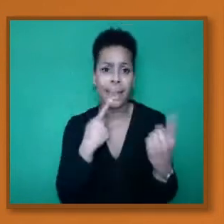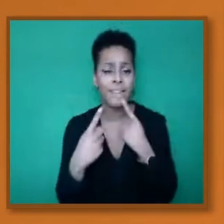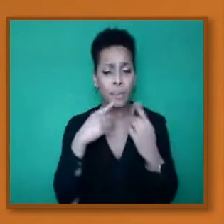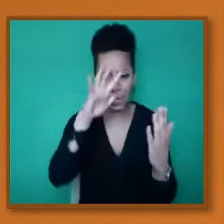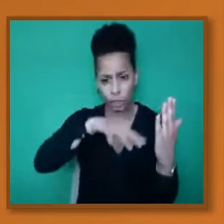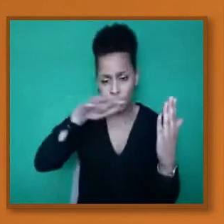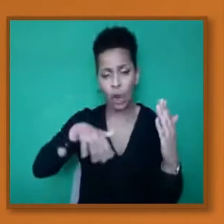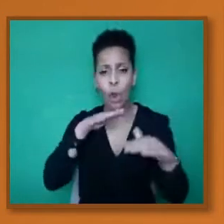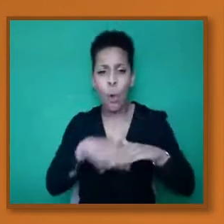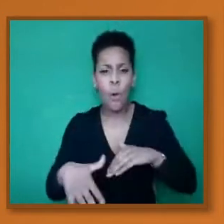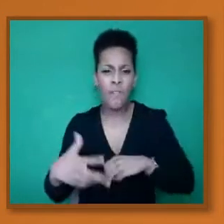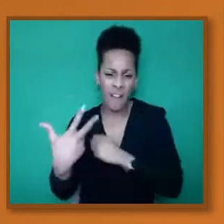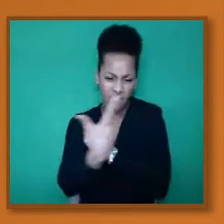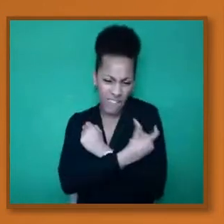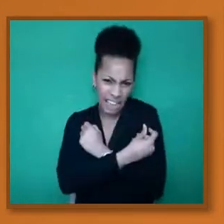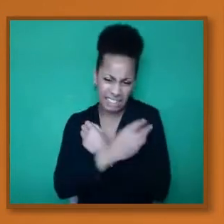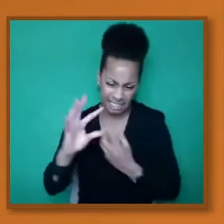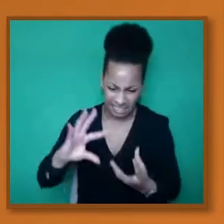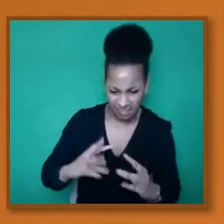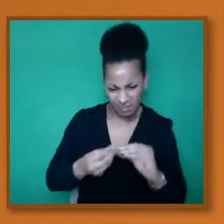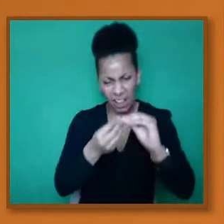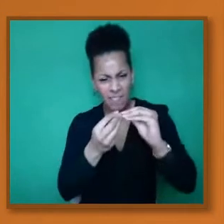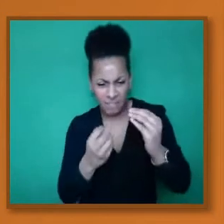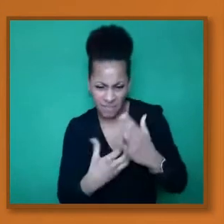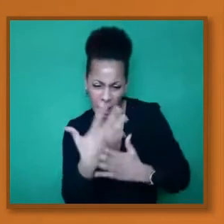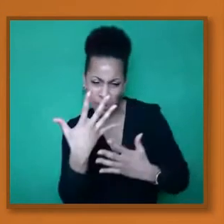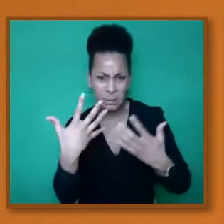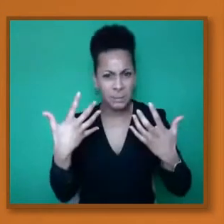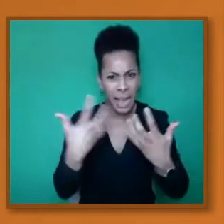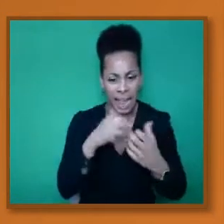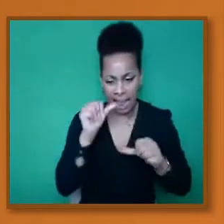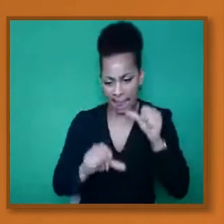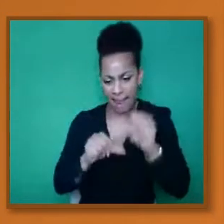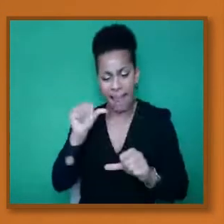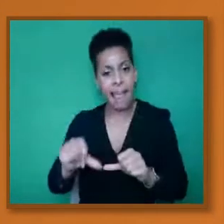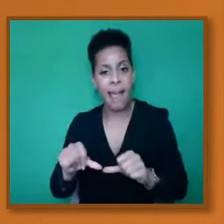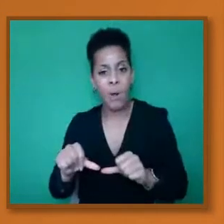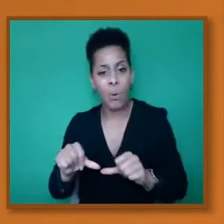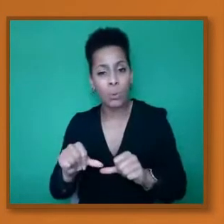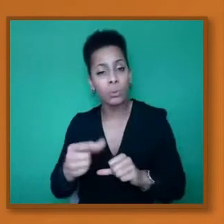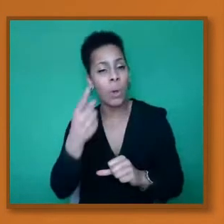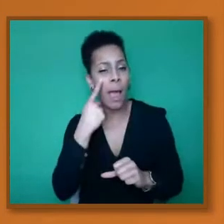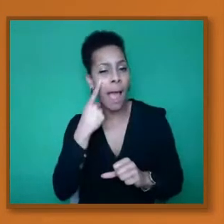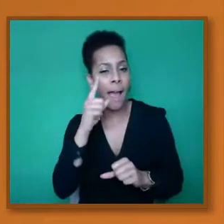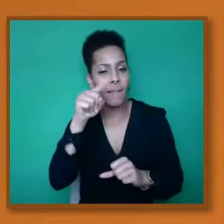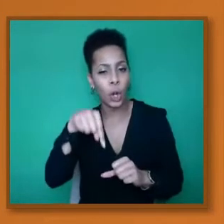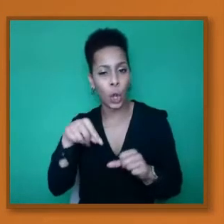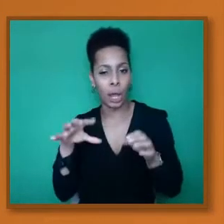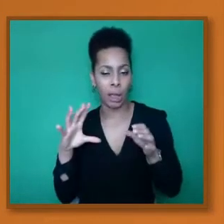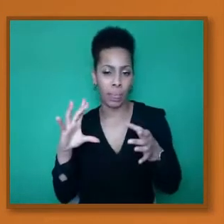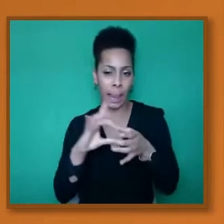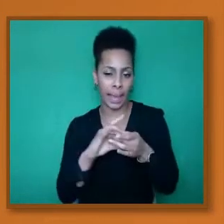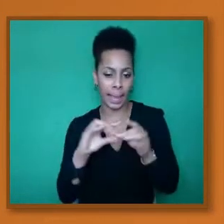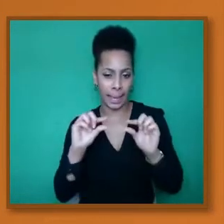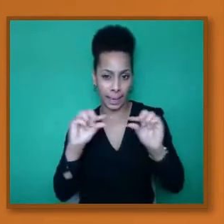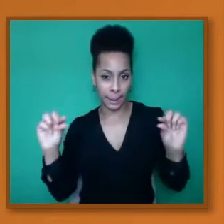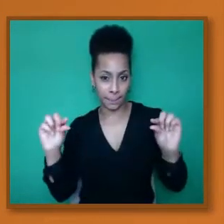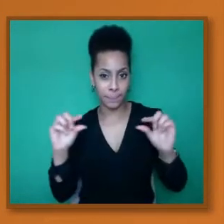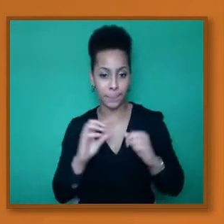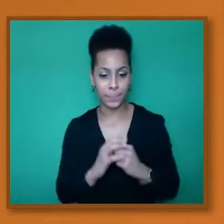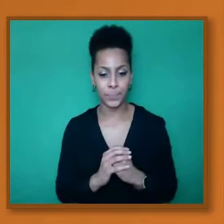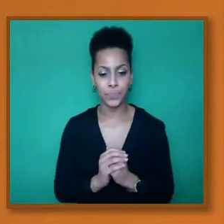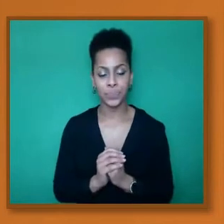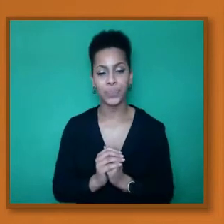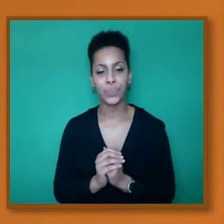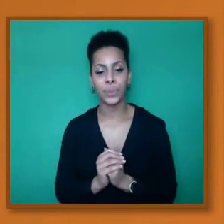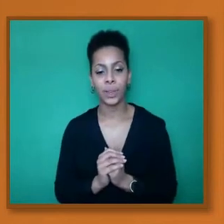is. And there's a link at the bottom. If we could have the next slide. So the next stage, which I want us to kind of like